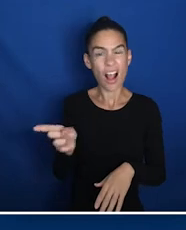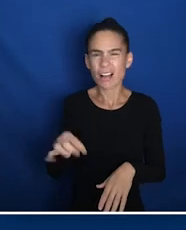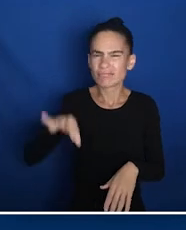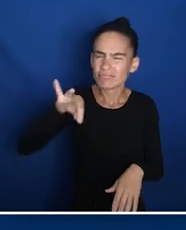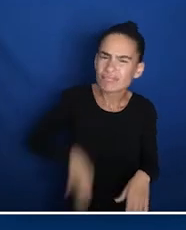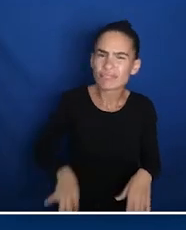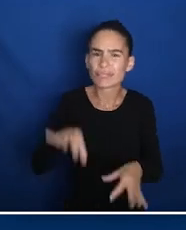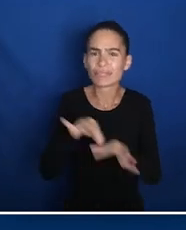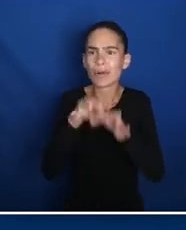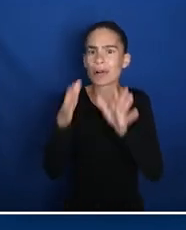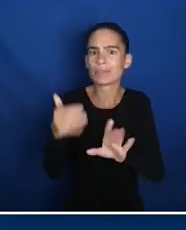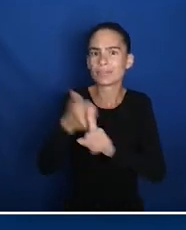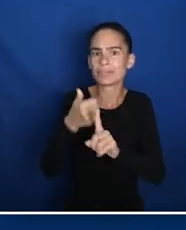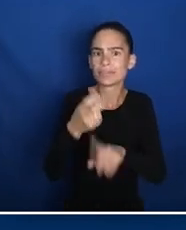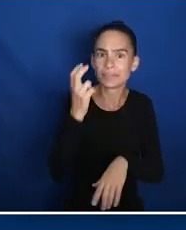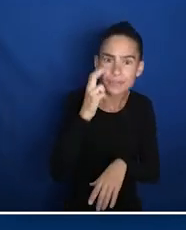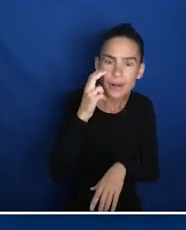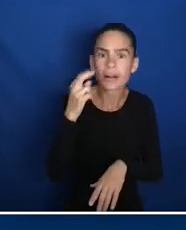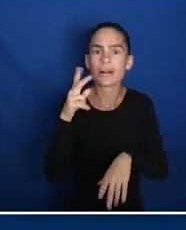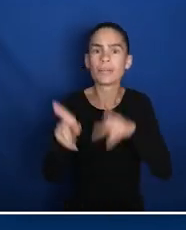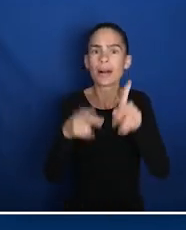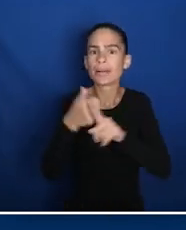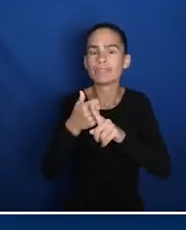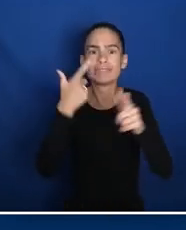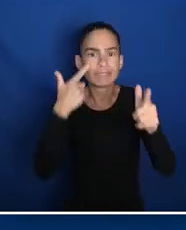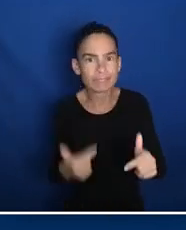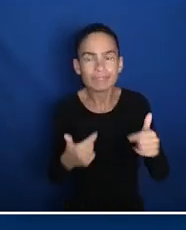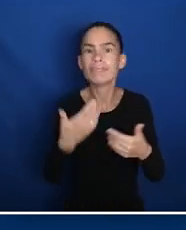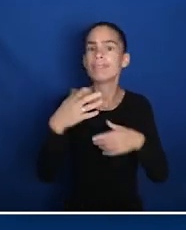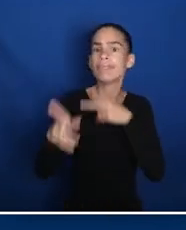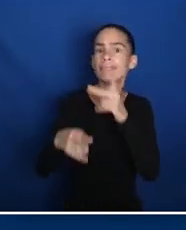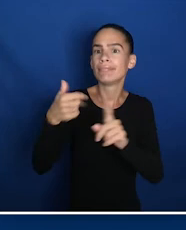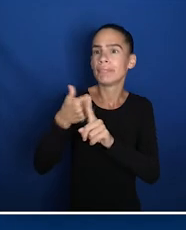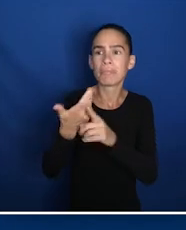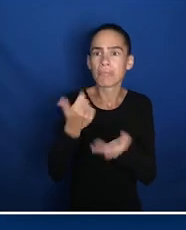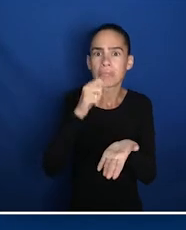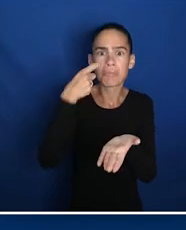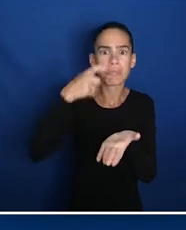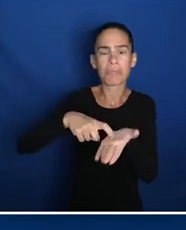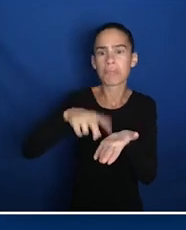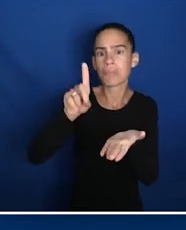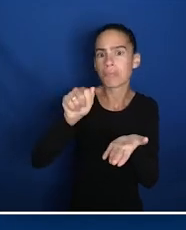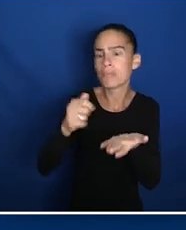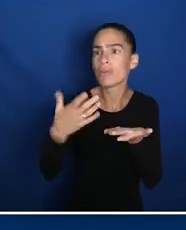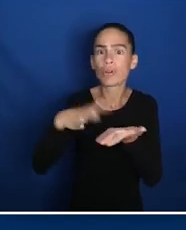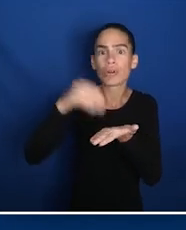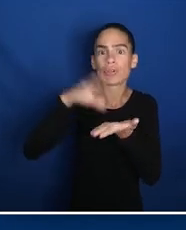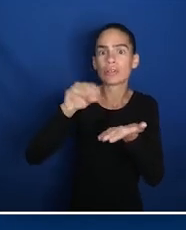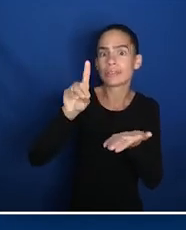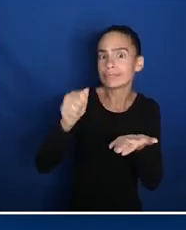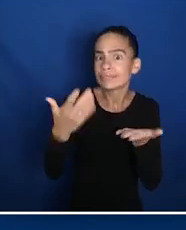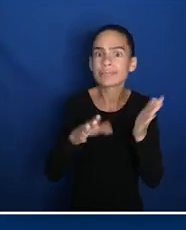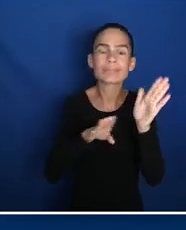This can benefit voters with blindness and people with low vision and also people with invisible disabilities like learning or